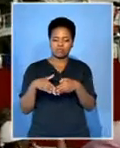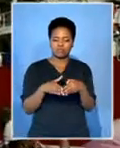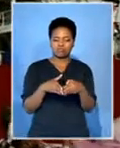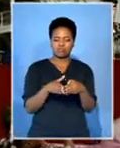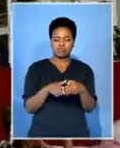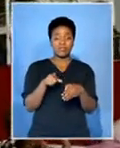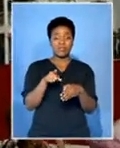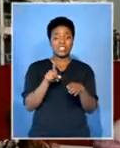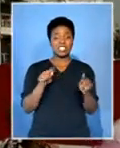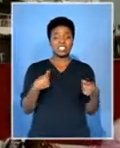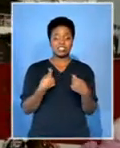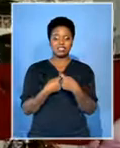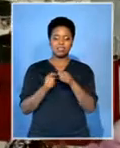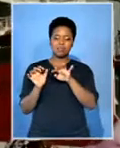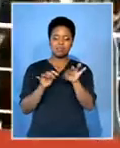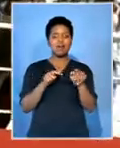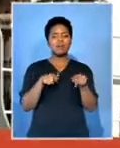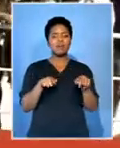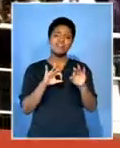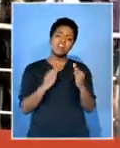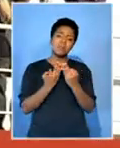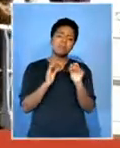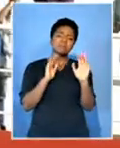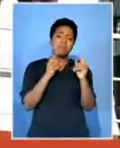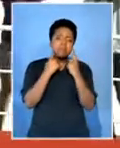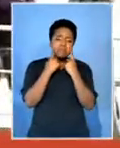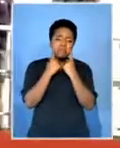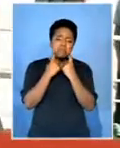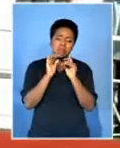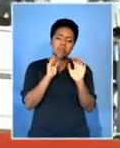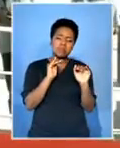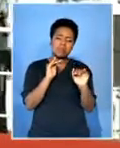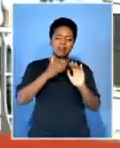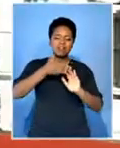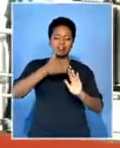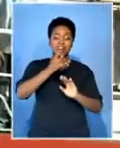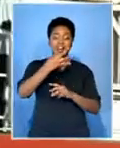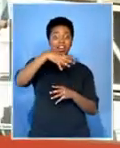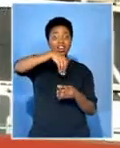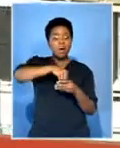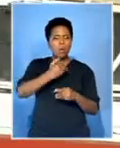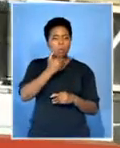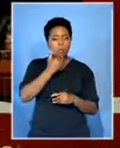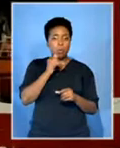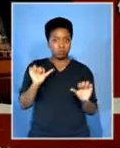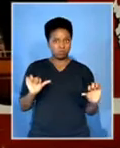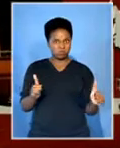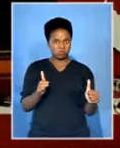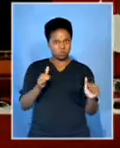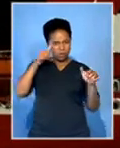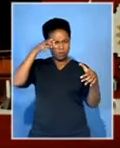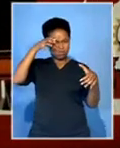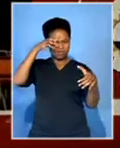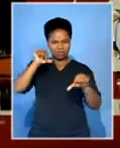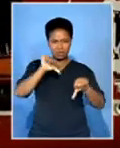Amid tears, laughter and well wishes from family and friends. Aboard, scientists, researchers, a group